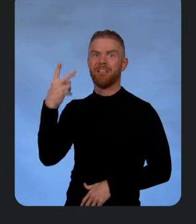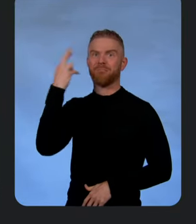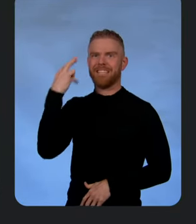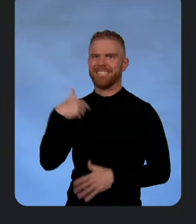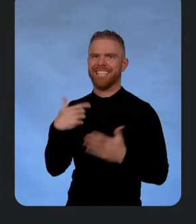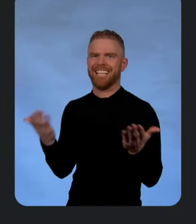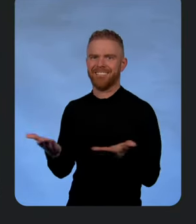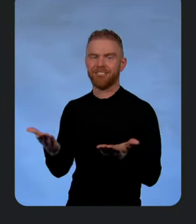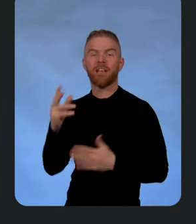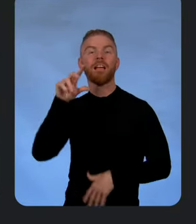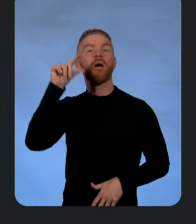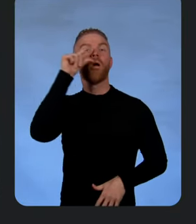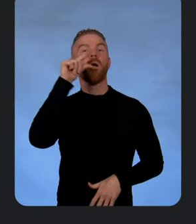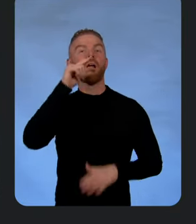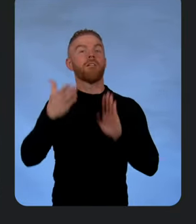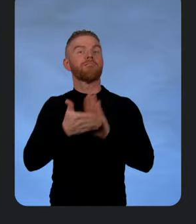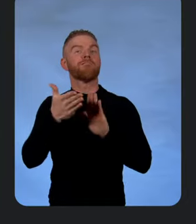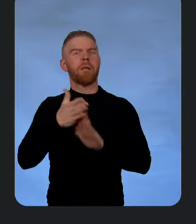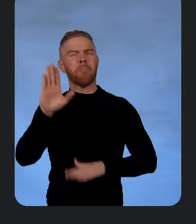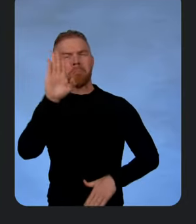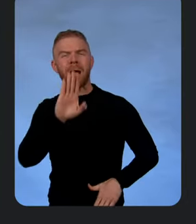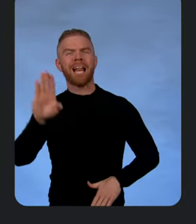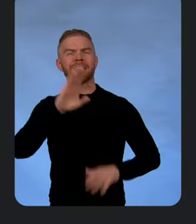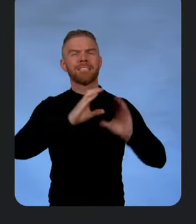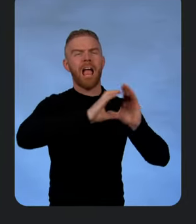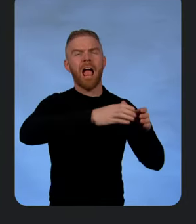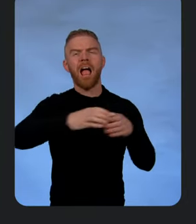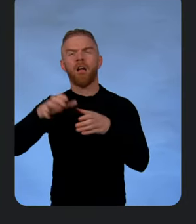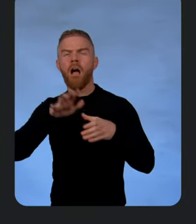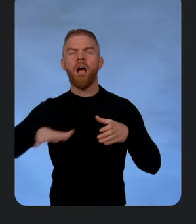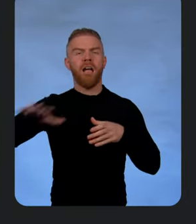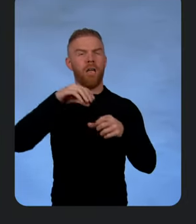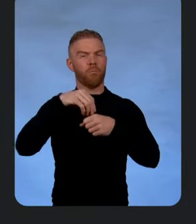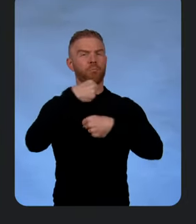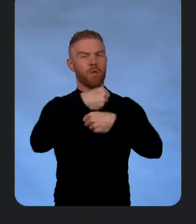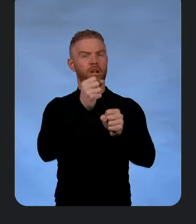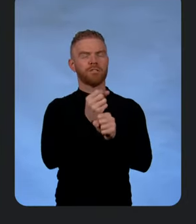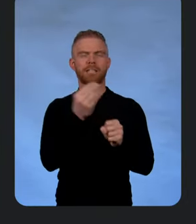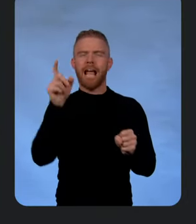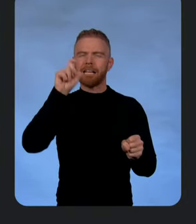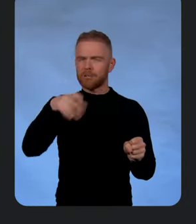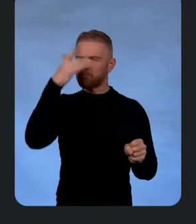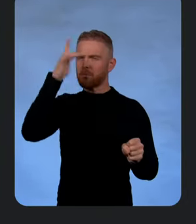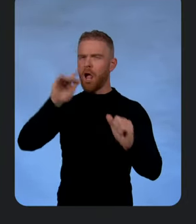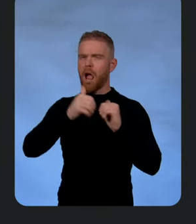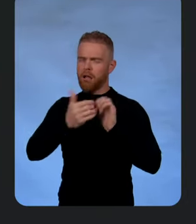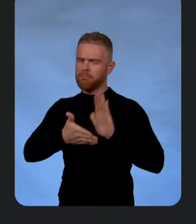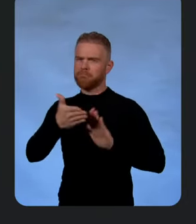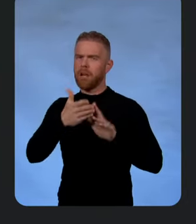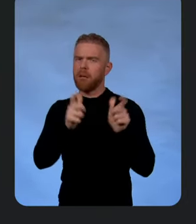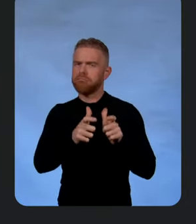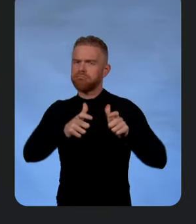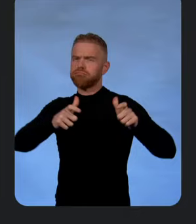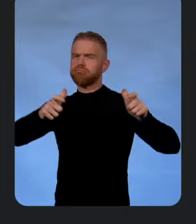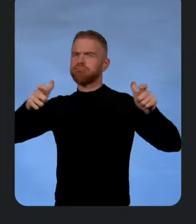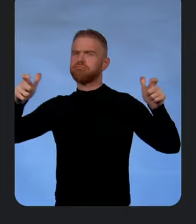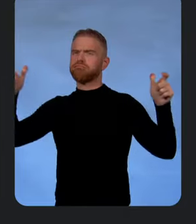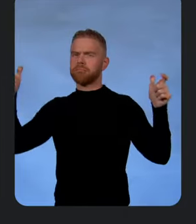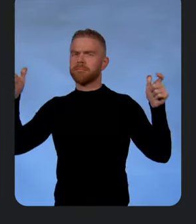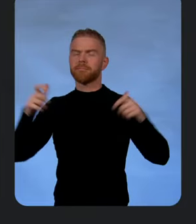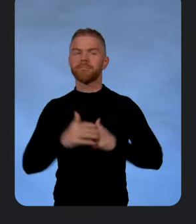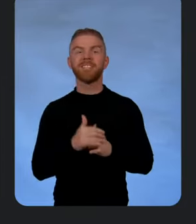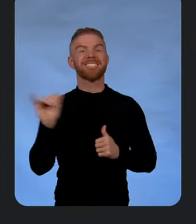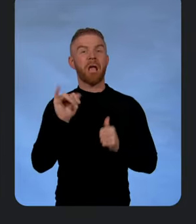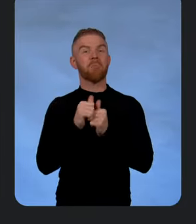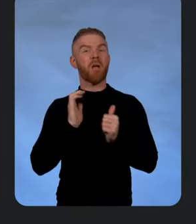Google runs billions of containers in production, and it has to be smart about how to run at scale. The same is with our